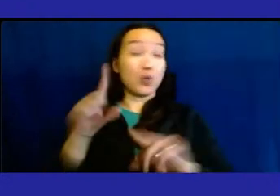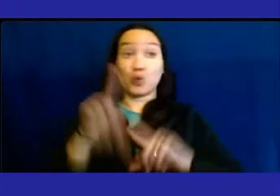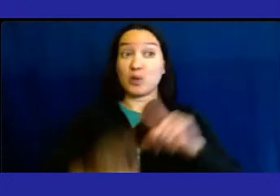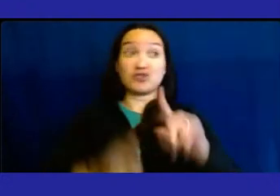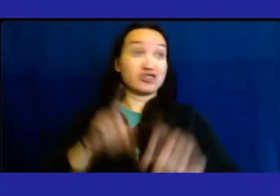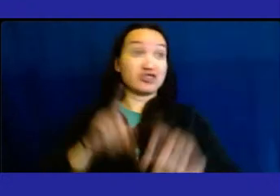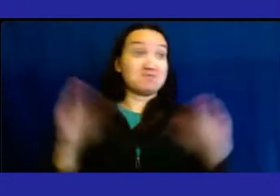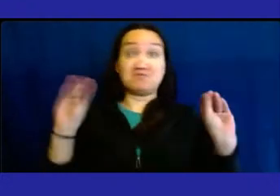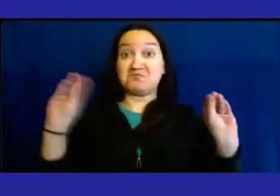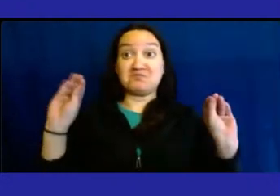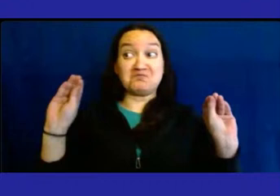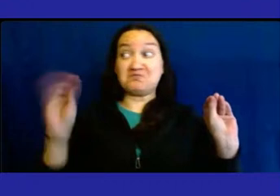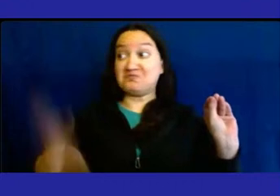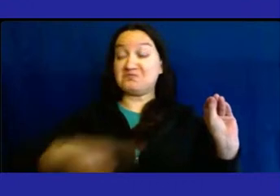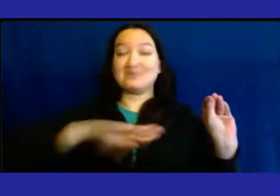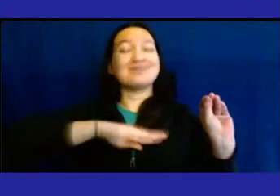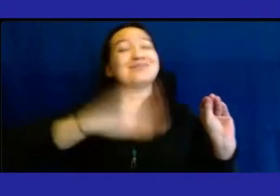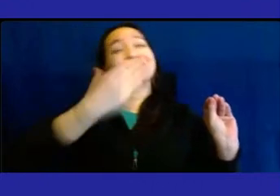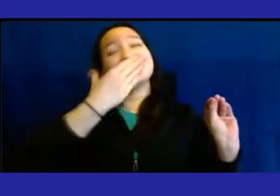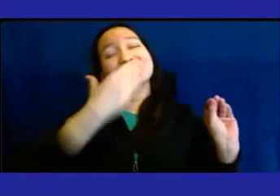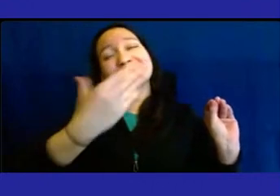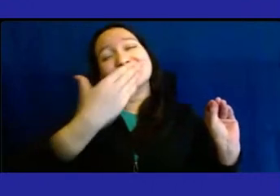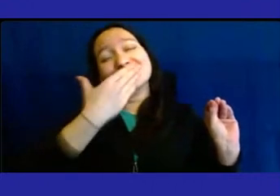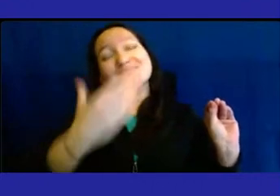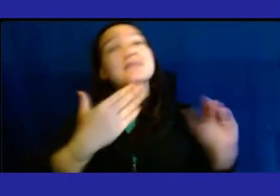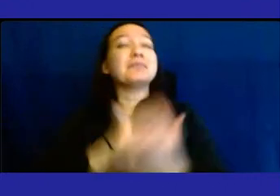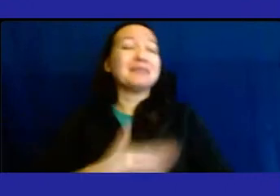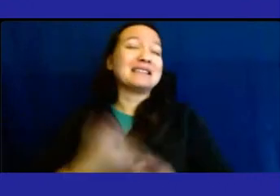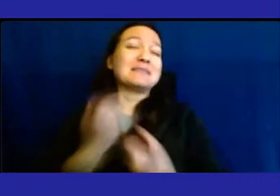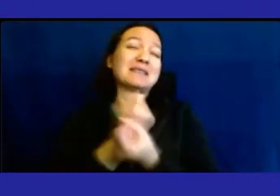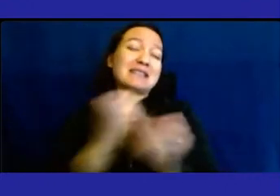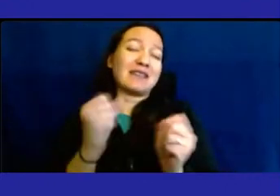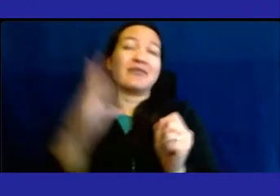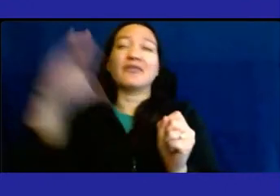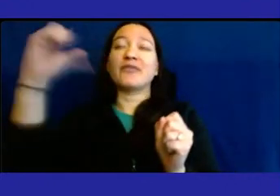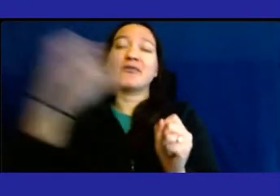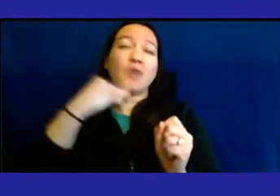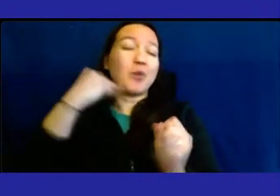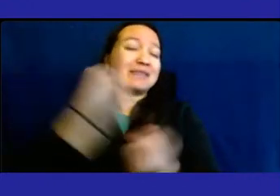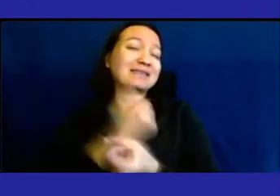So, again, thank you, and please be safe. Get home safe.